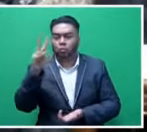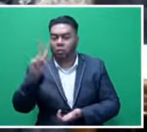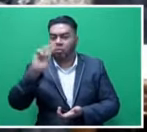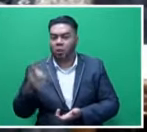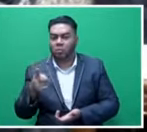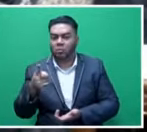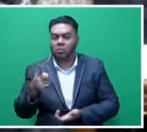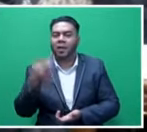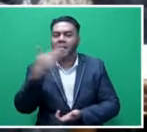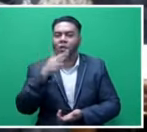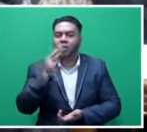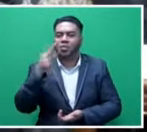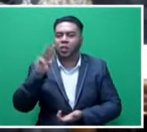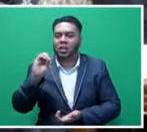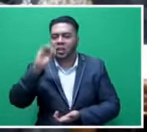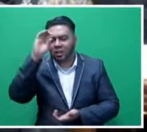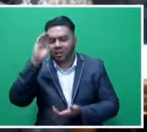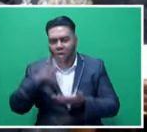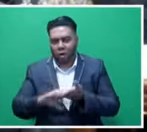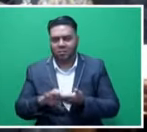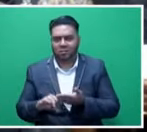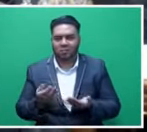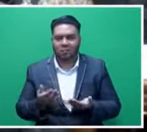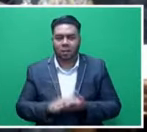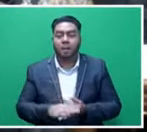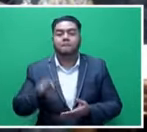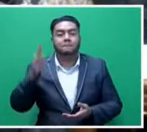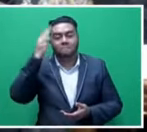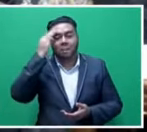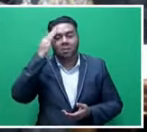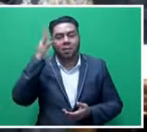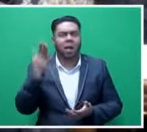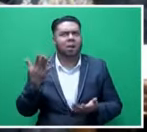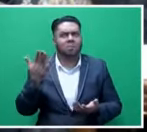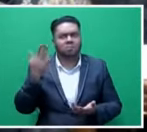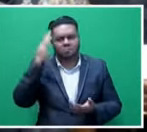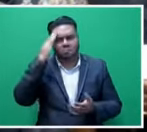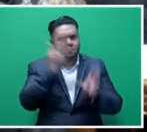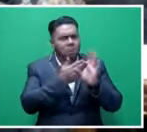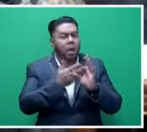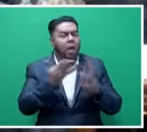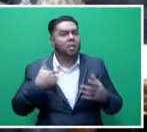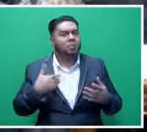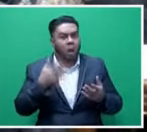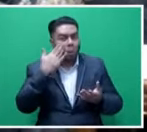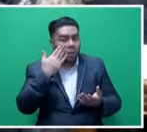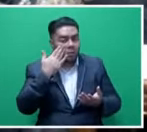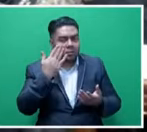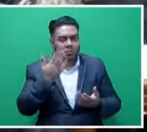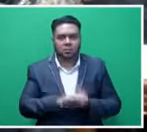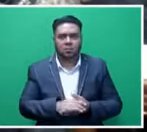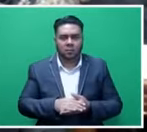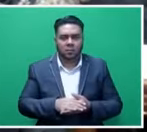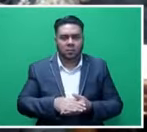,930. Mental Health Awareness, $17,331. Prosthesis